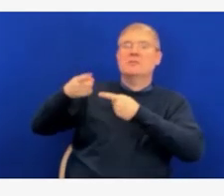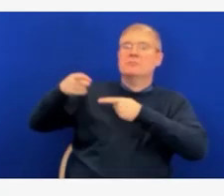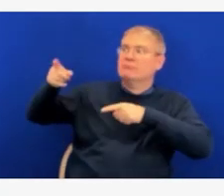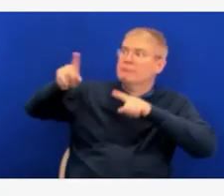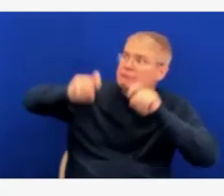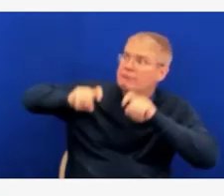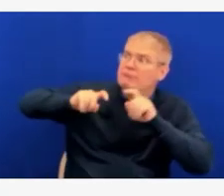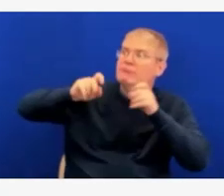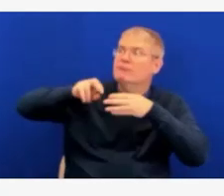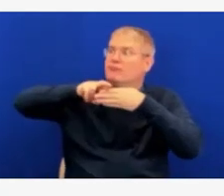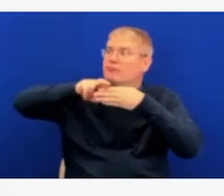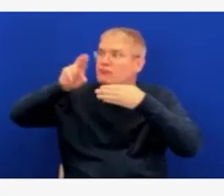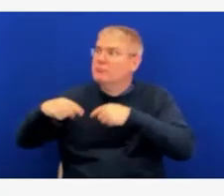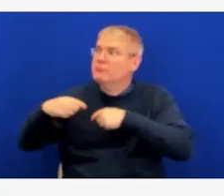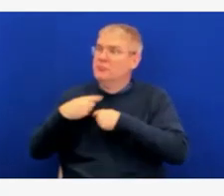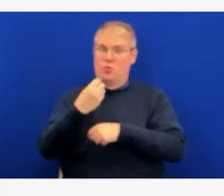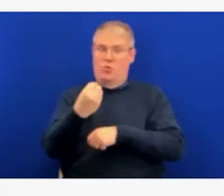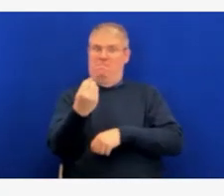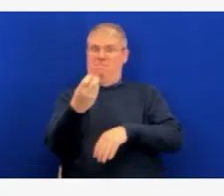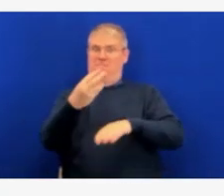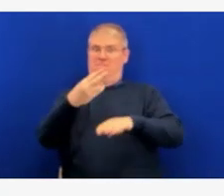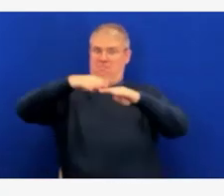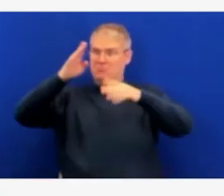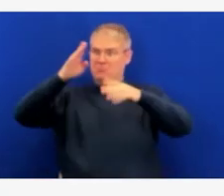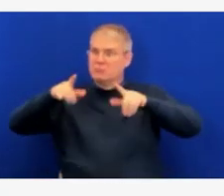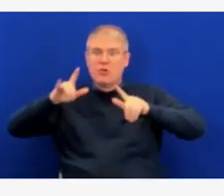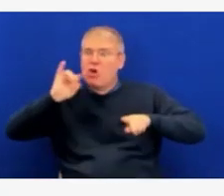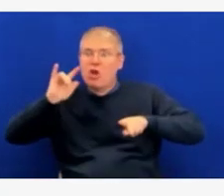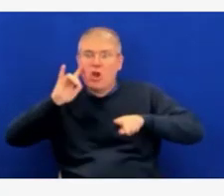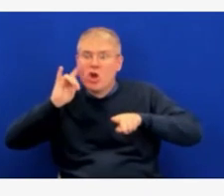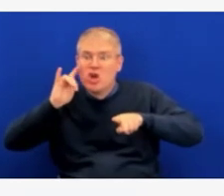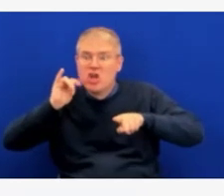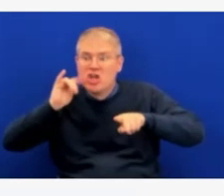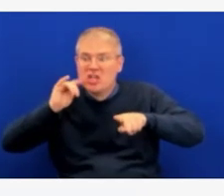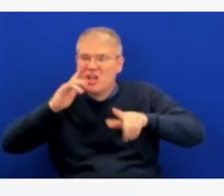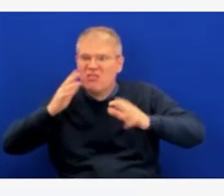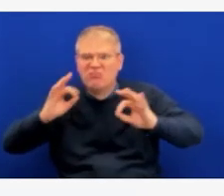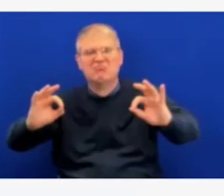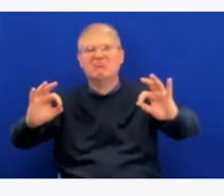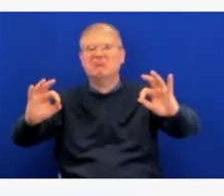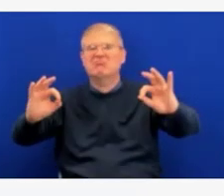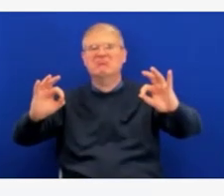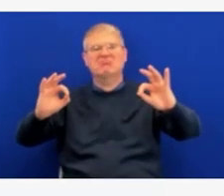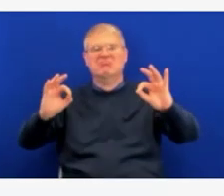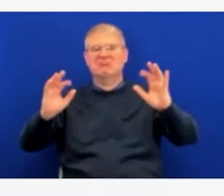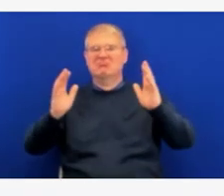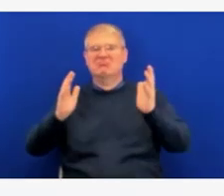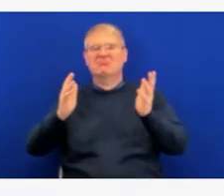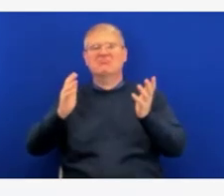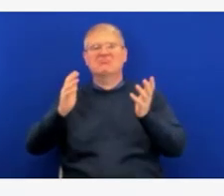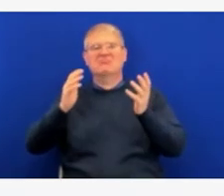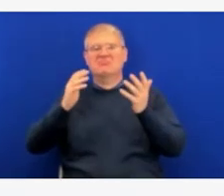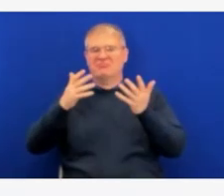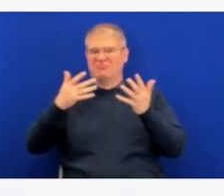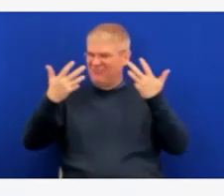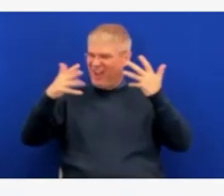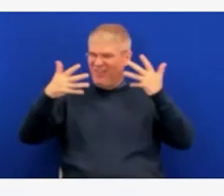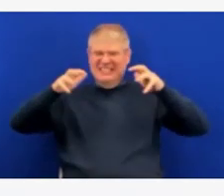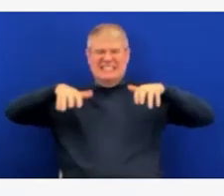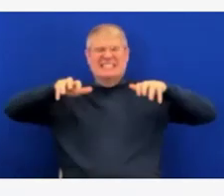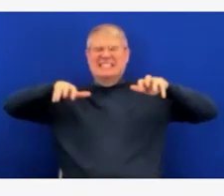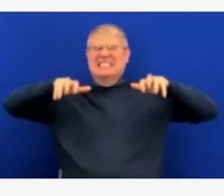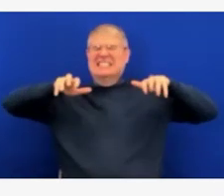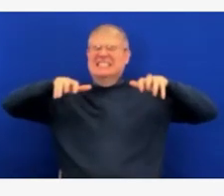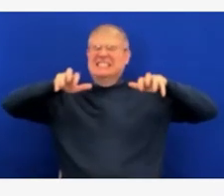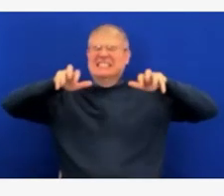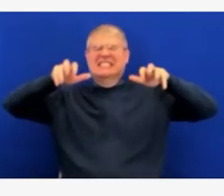population, you know, the rollout has been going very well. Millions of children in those age groups have been vaccinated, and obviously it's